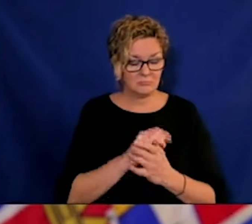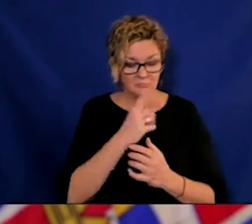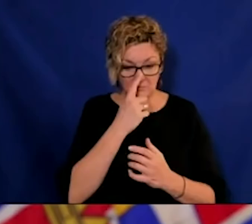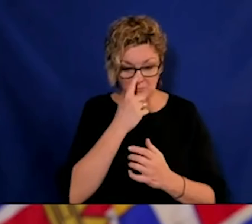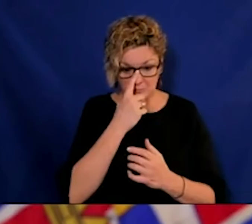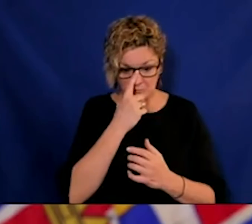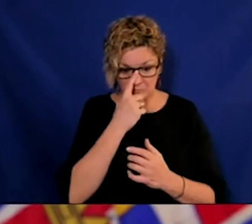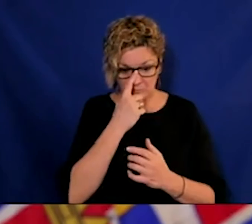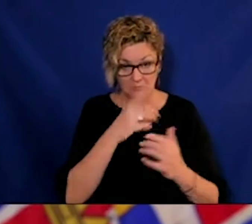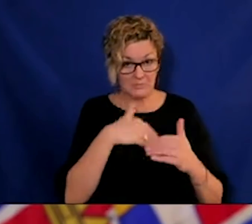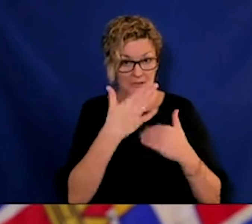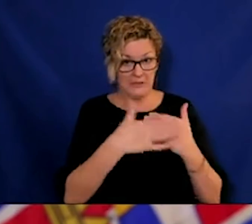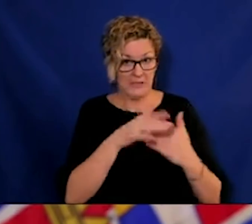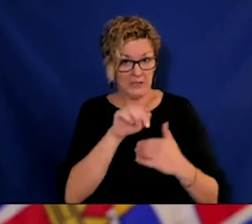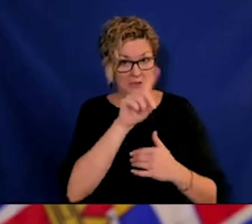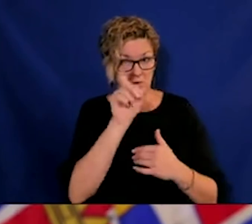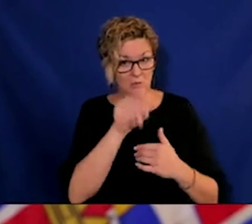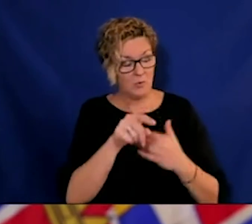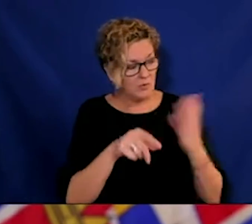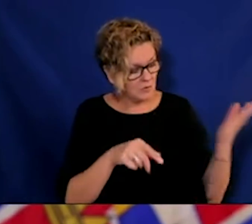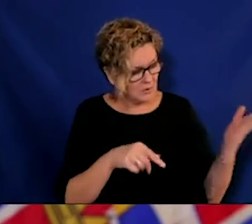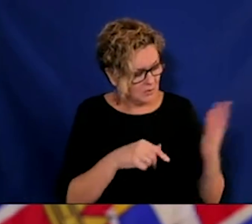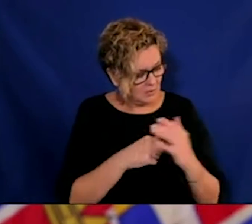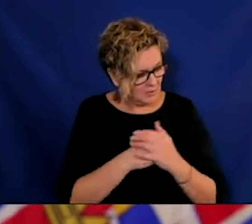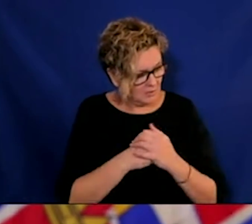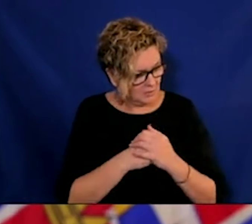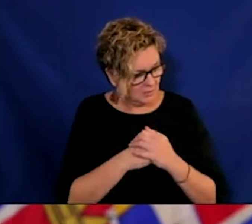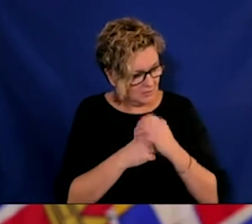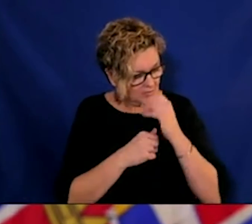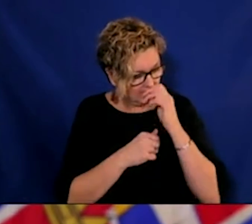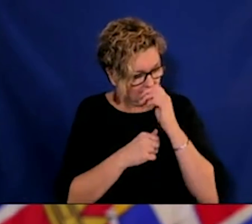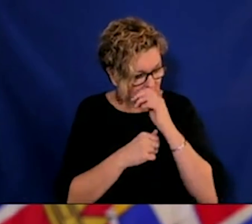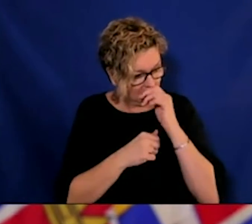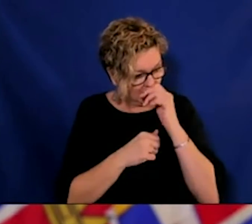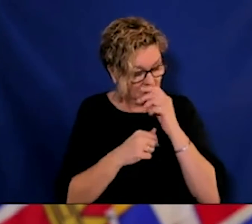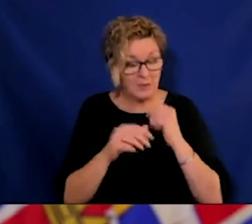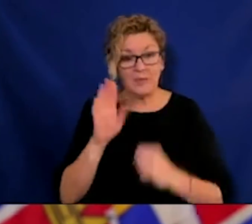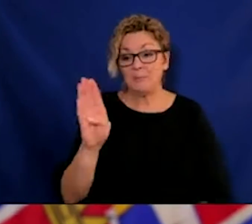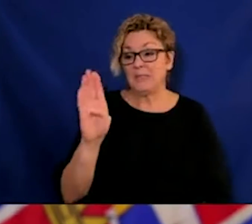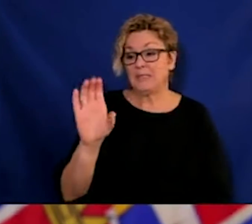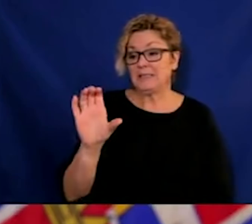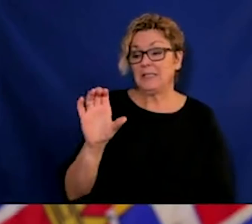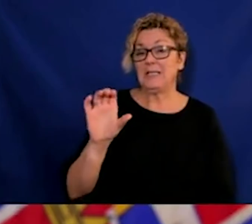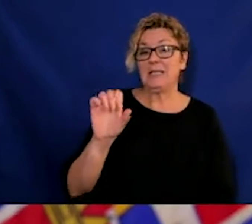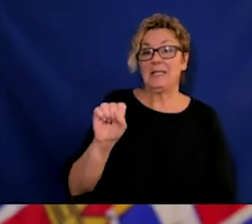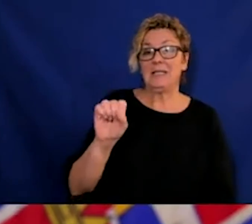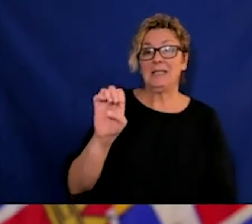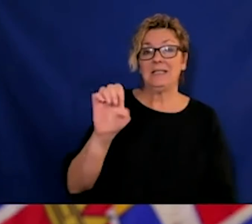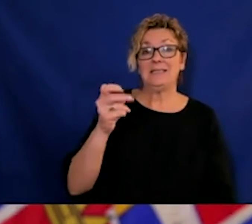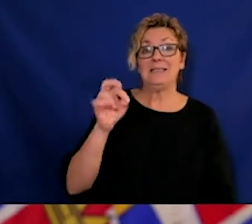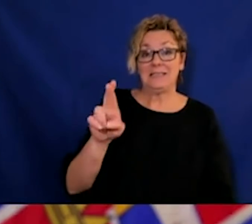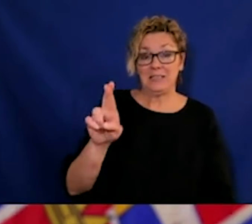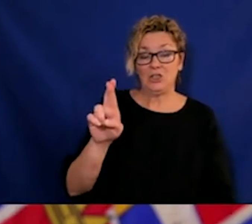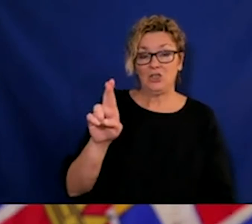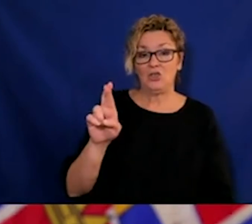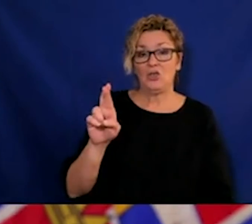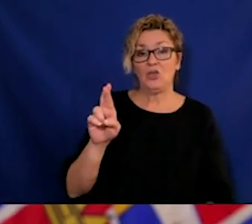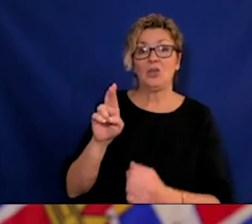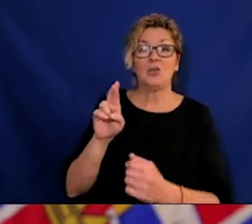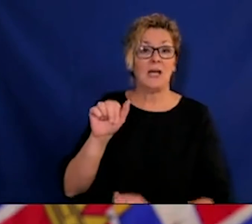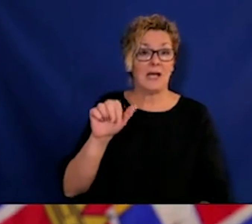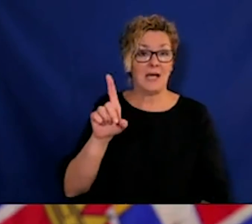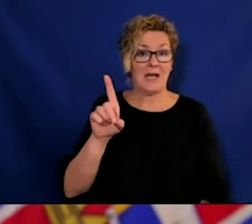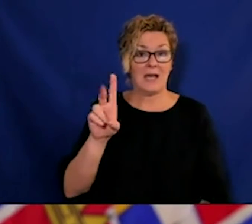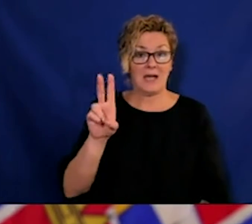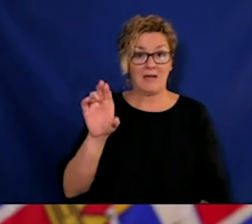Isabel McKenzie, and the Care Providers Association have both said that there's no known cases